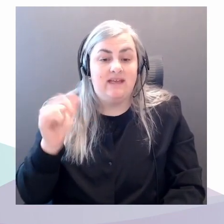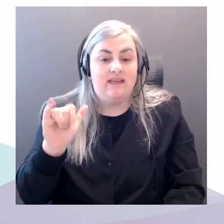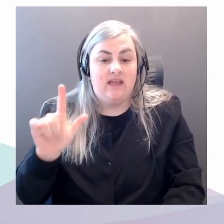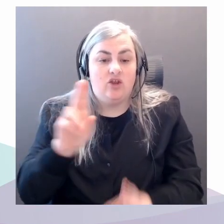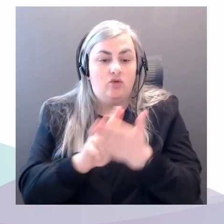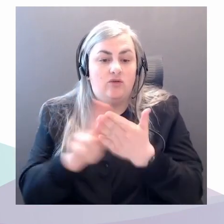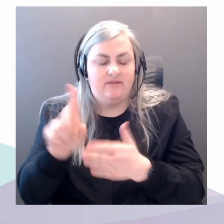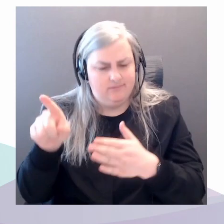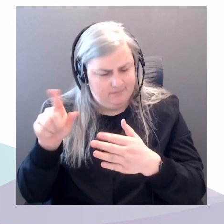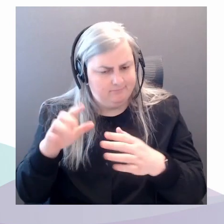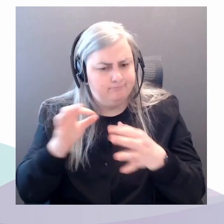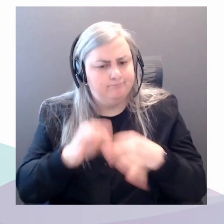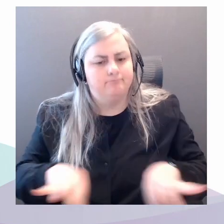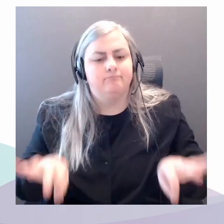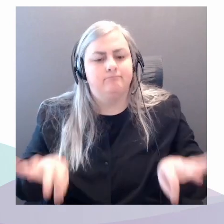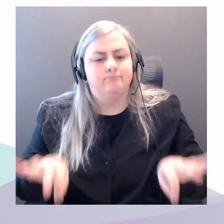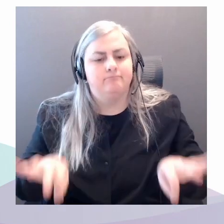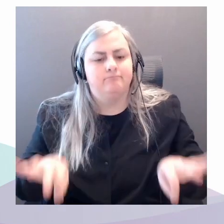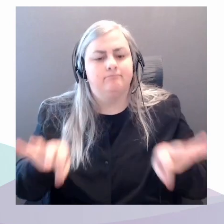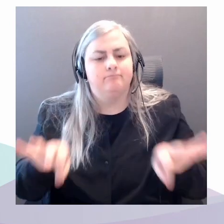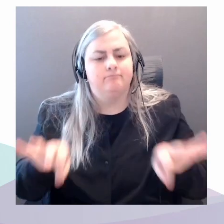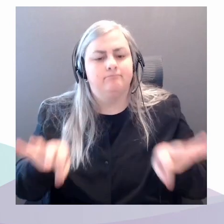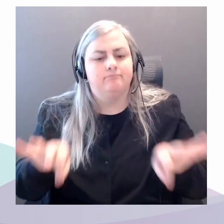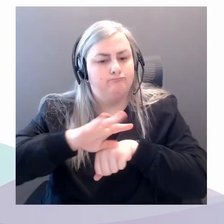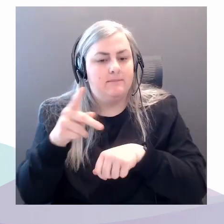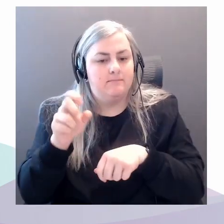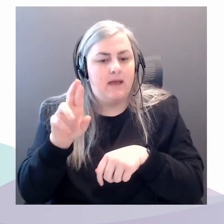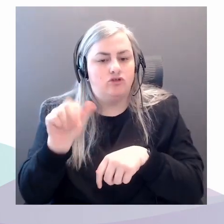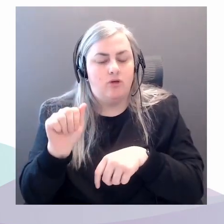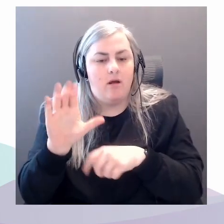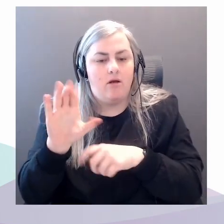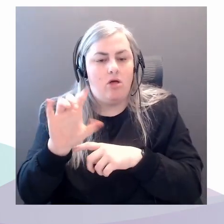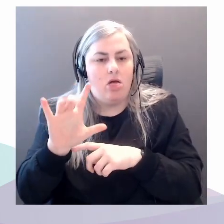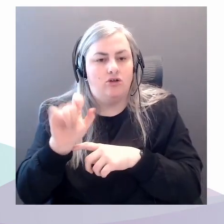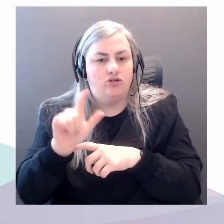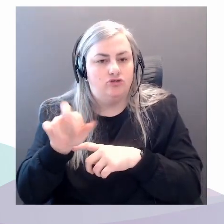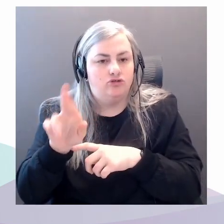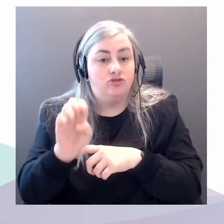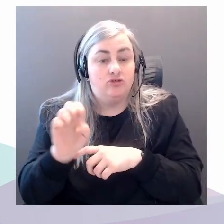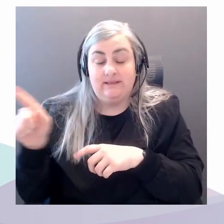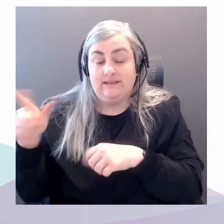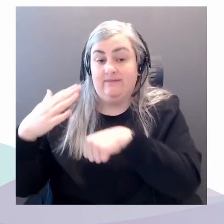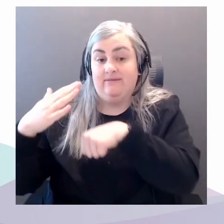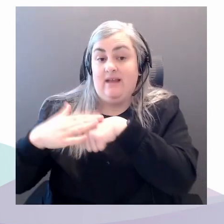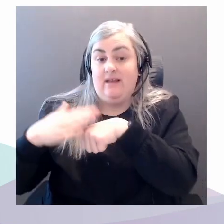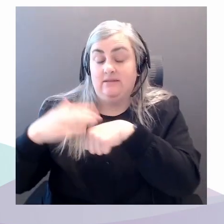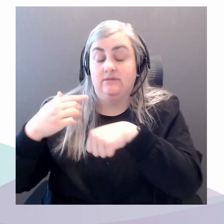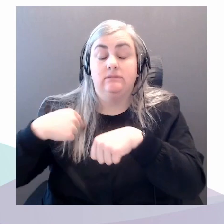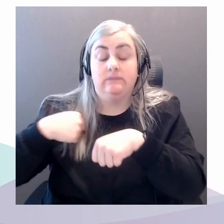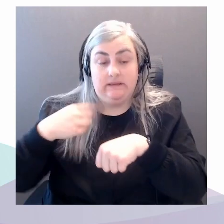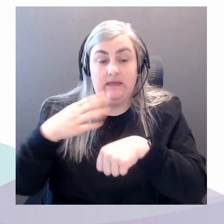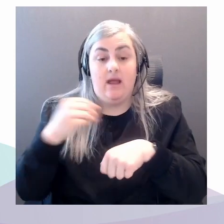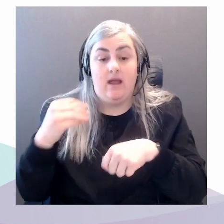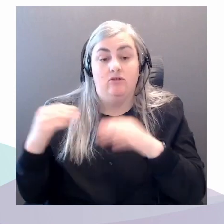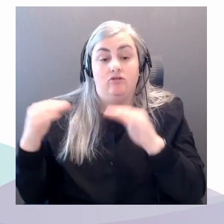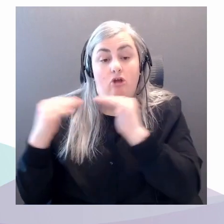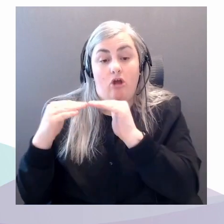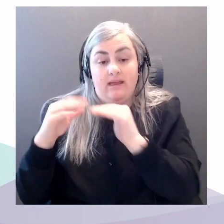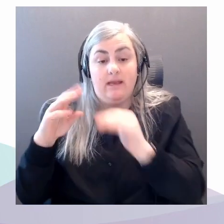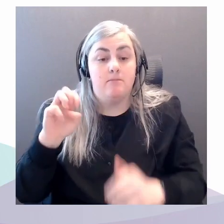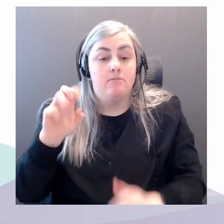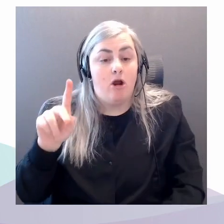me and my colleague Mark Simpson at the University of Alberta to help him stage a second After Oil school.